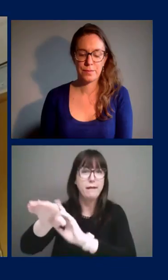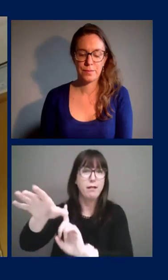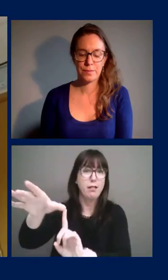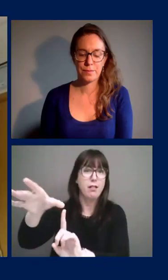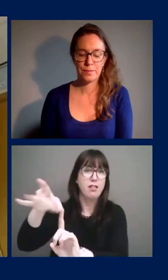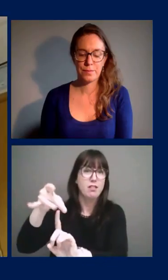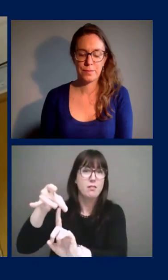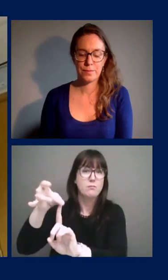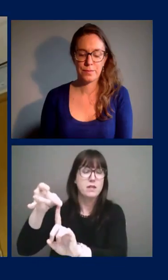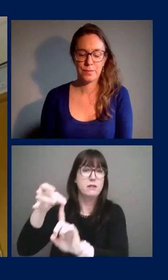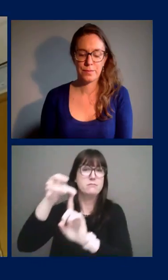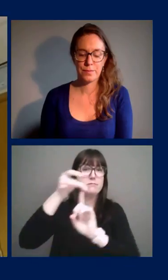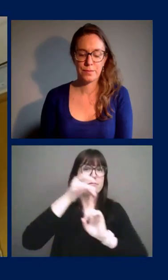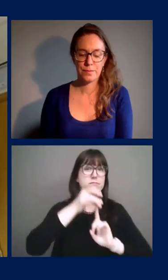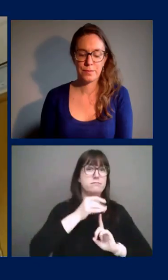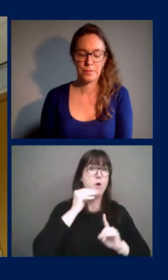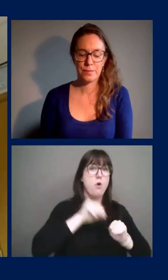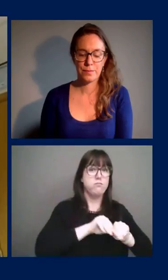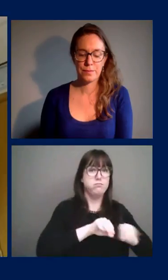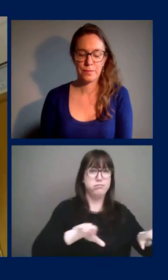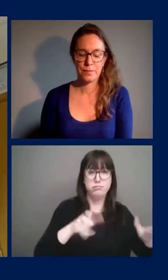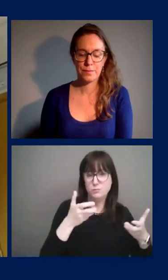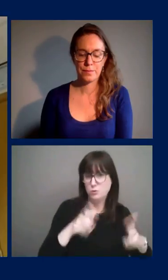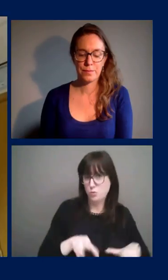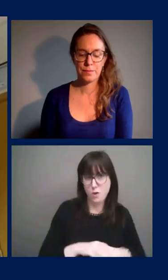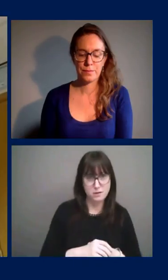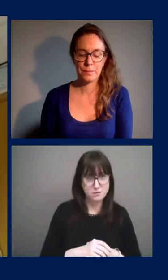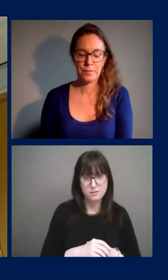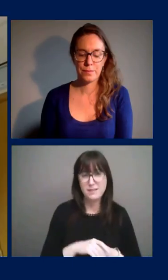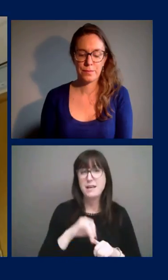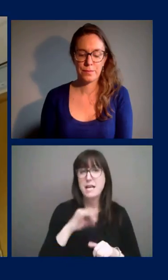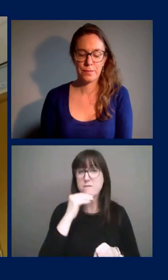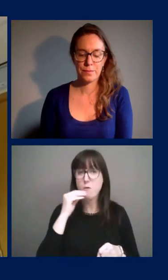again, that staying as close to home as possible, uh, will help.